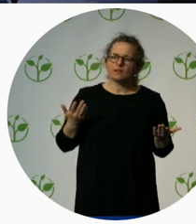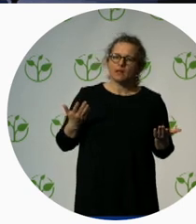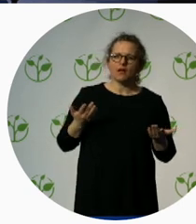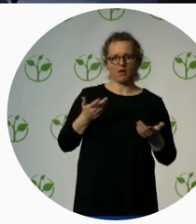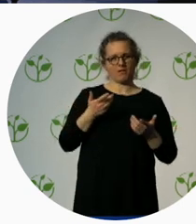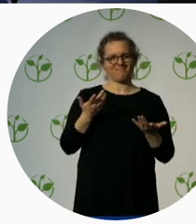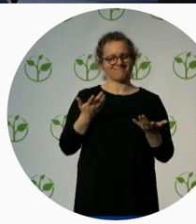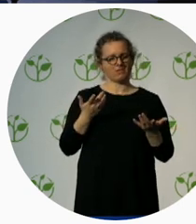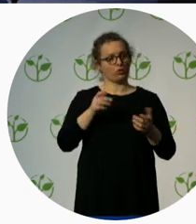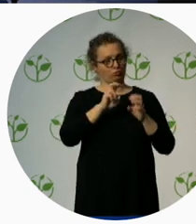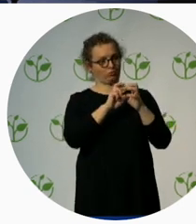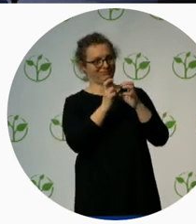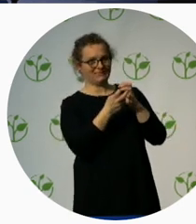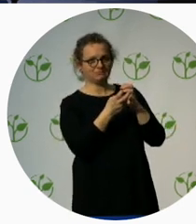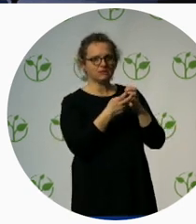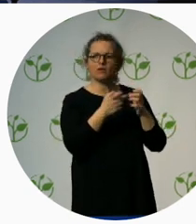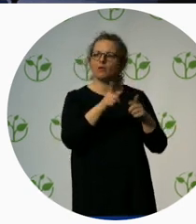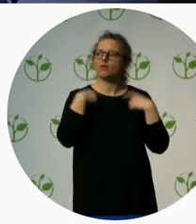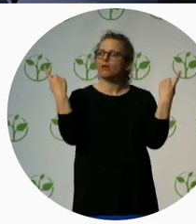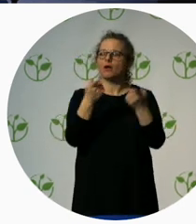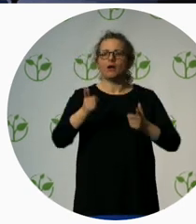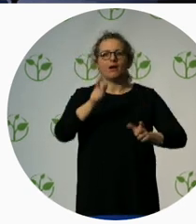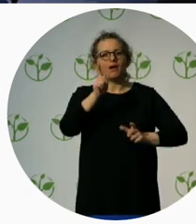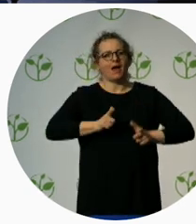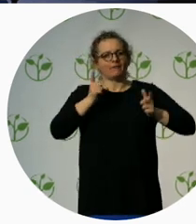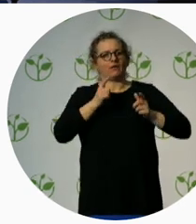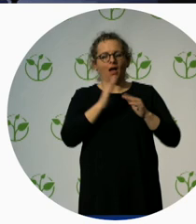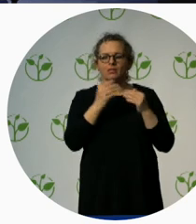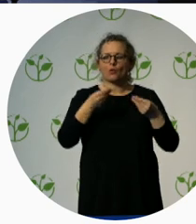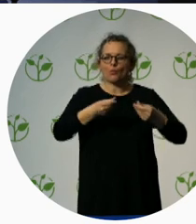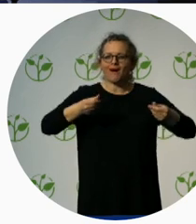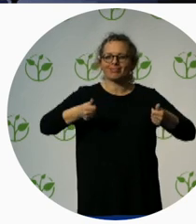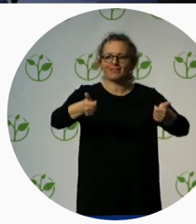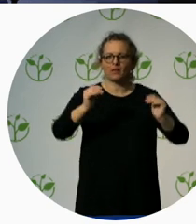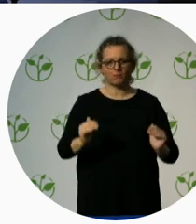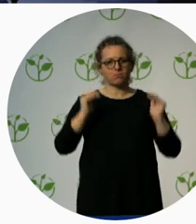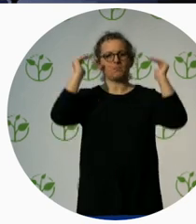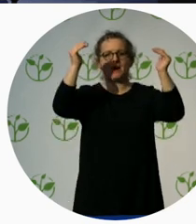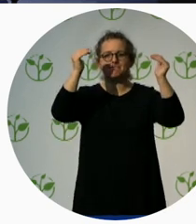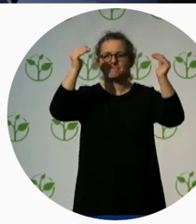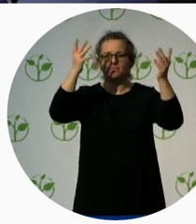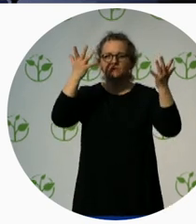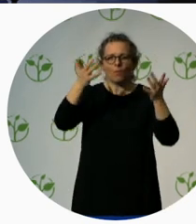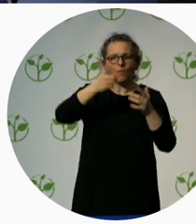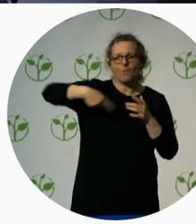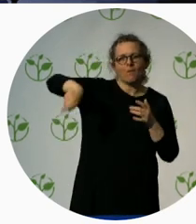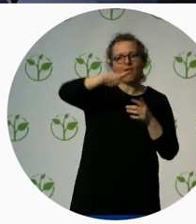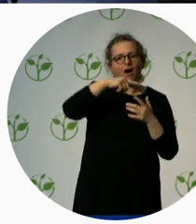the gondola for everyone, accessible gondolas. Just to mention one example, right here. But also,